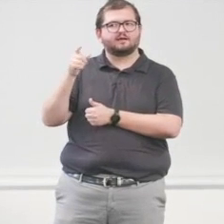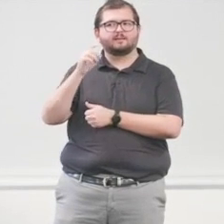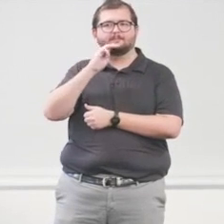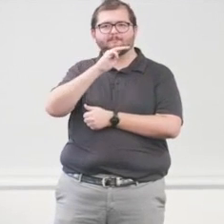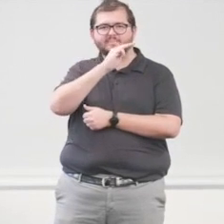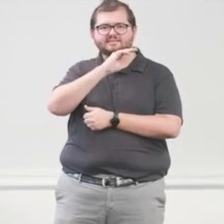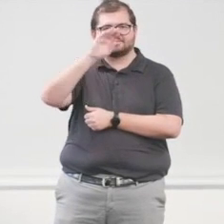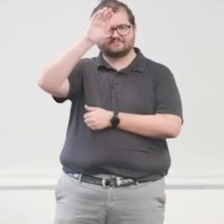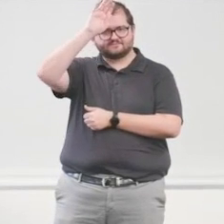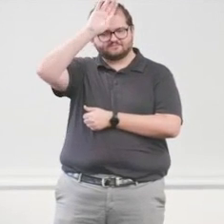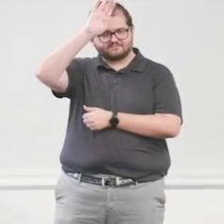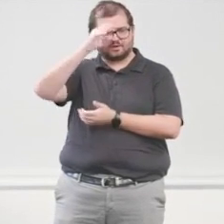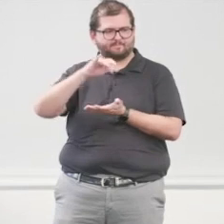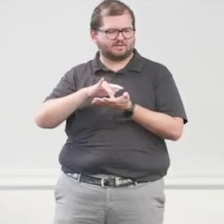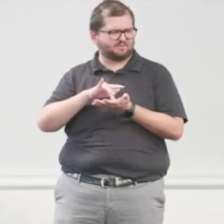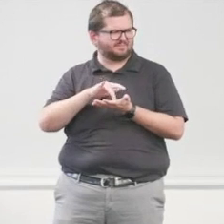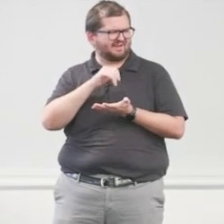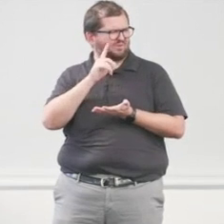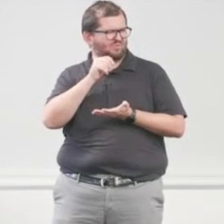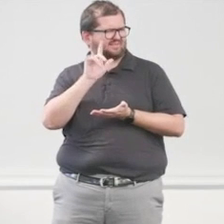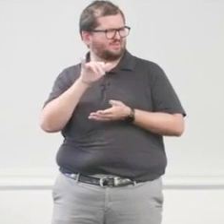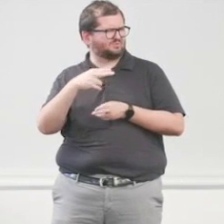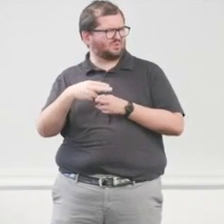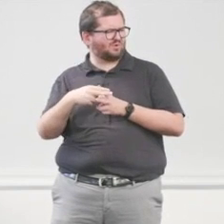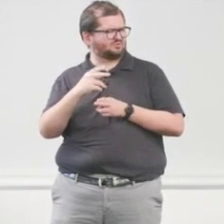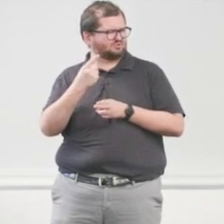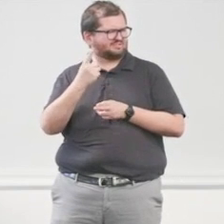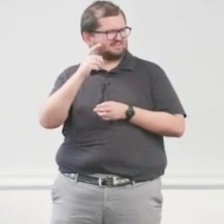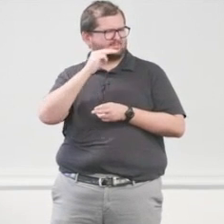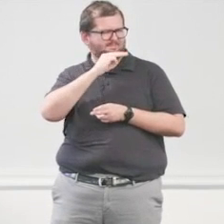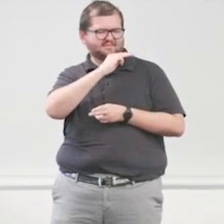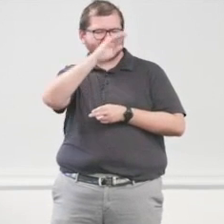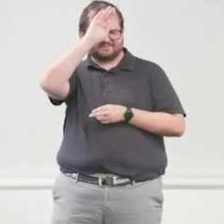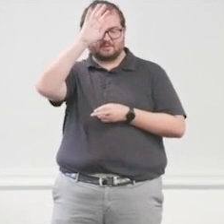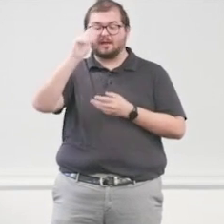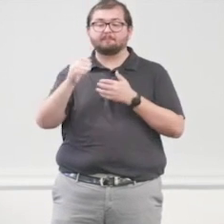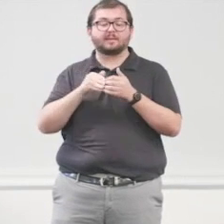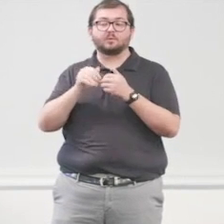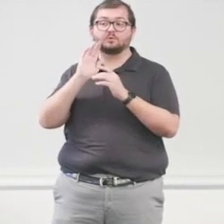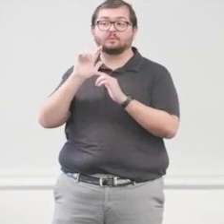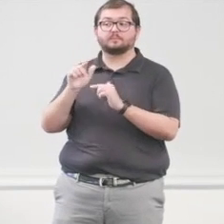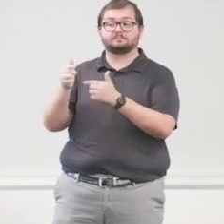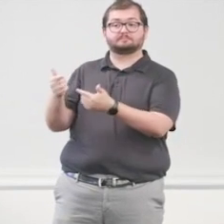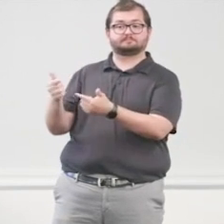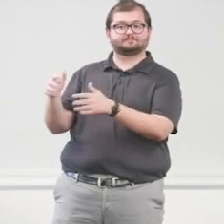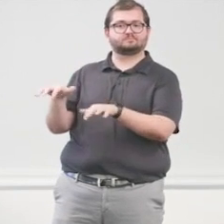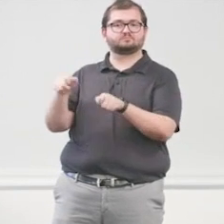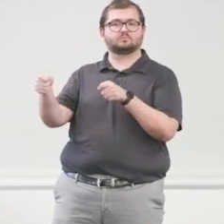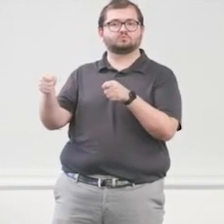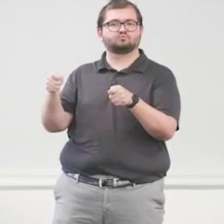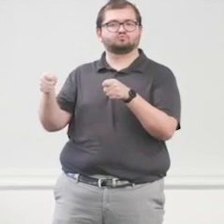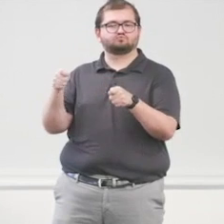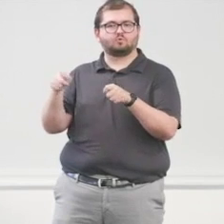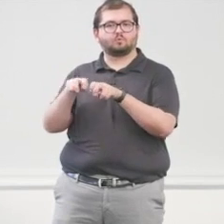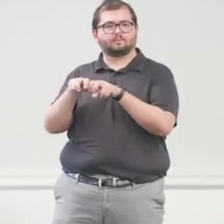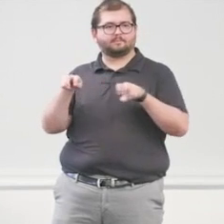I don't think they called it Mesa Fire Medical when you were there. was just Mesa Fire. But anyhow, Gil, you're going to take away this paneled, this